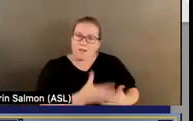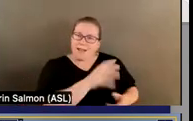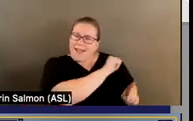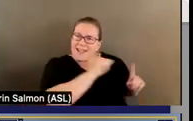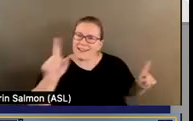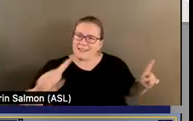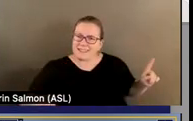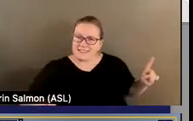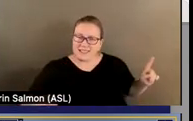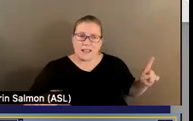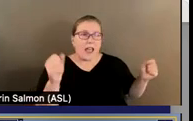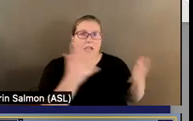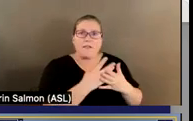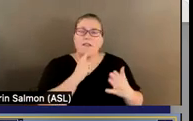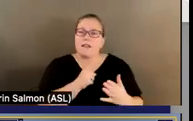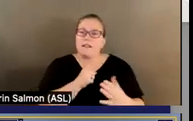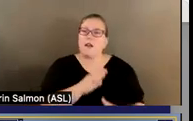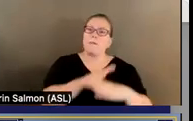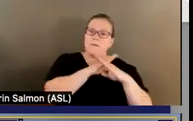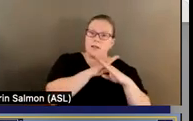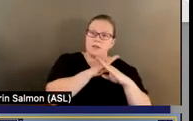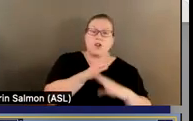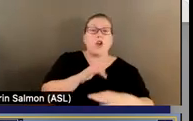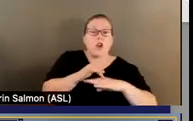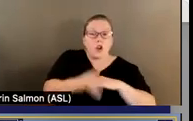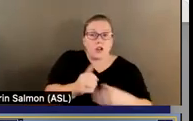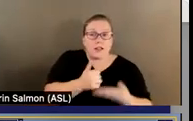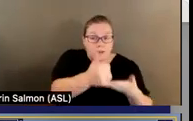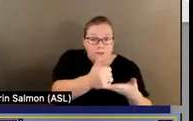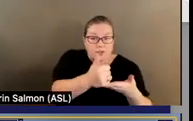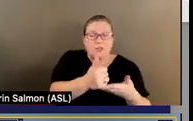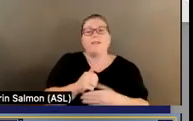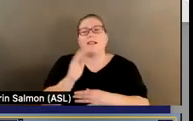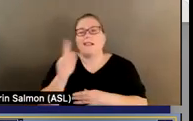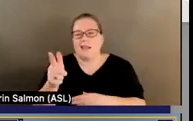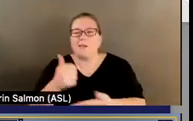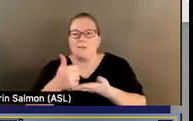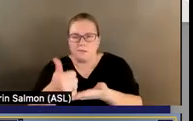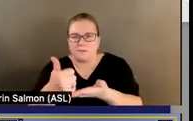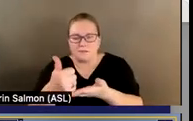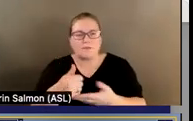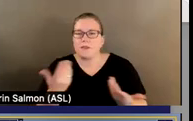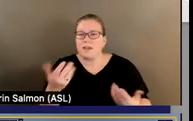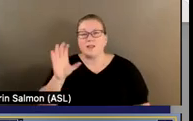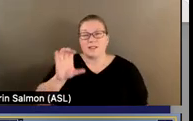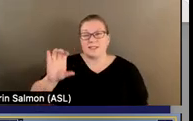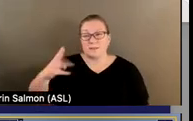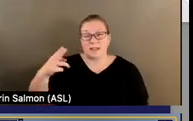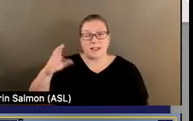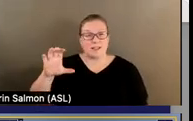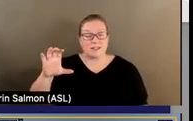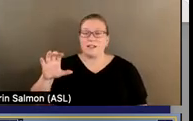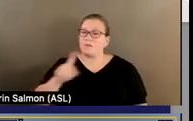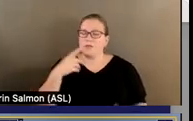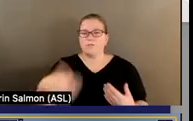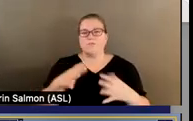prevention, early intervention, late intervention, et cetera. CCBHCs will play a critical role in this work,